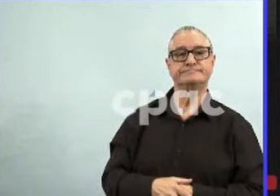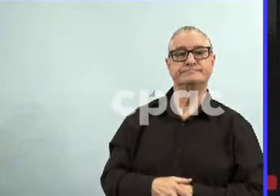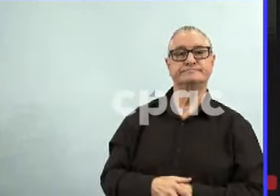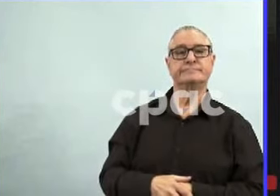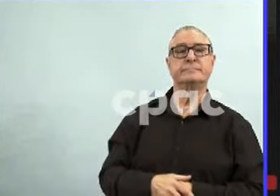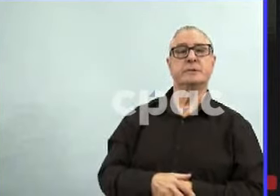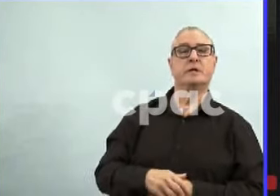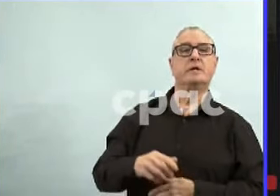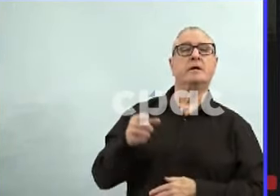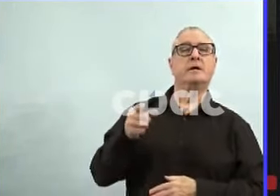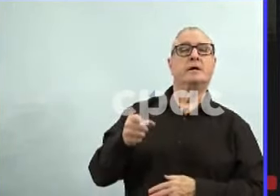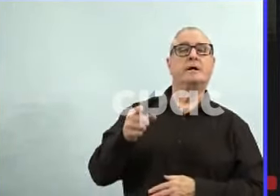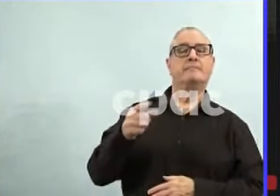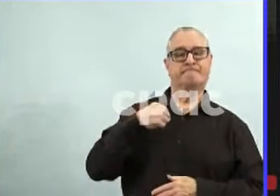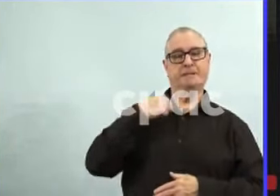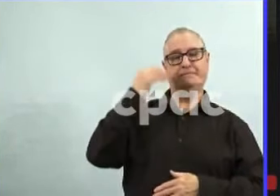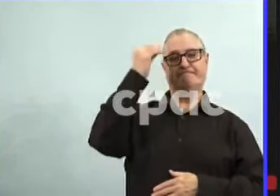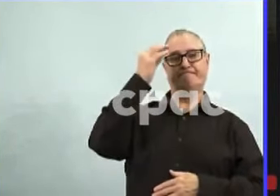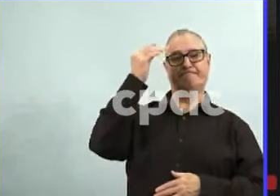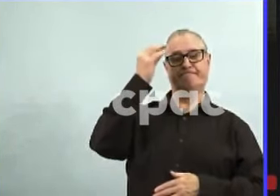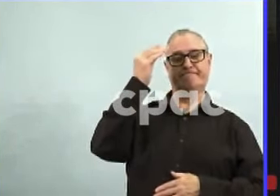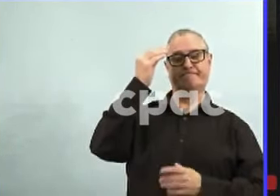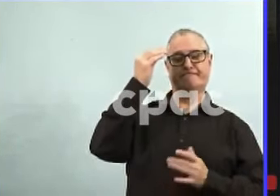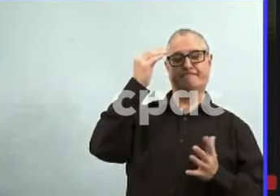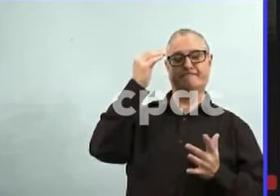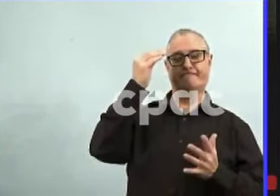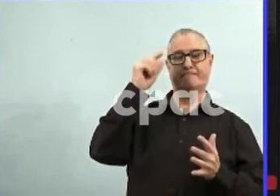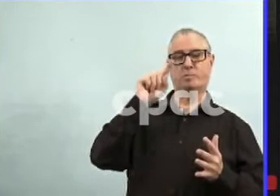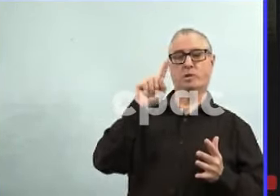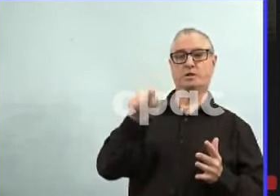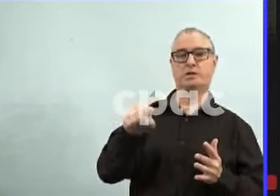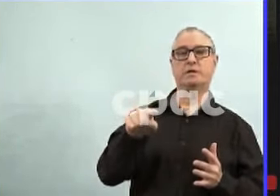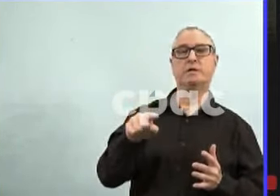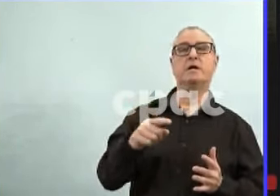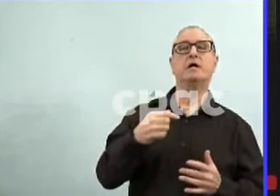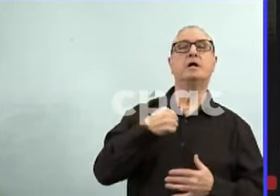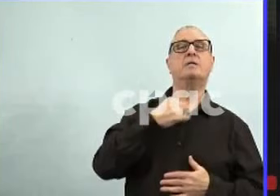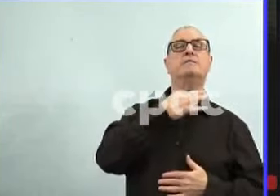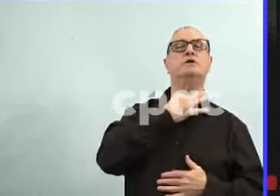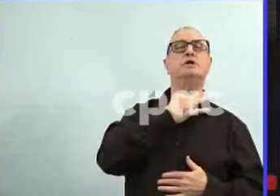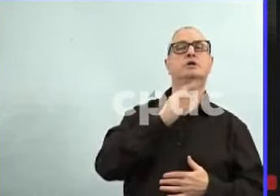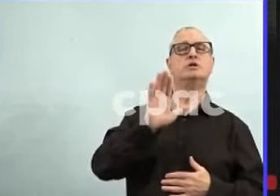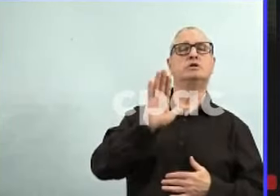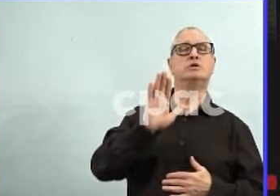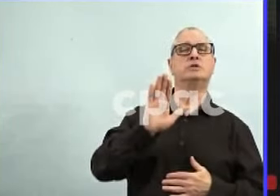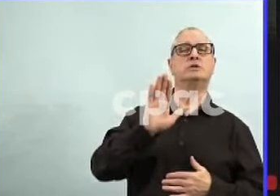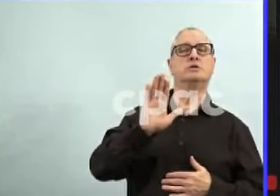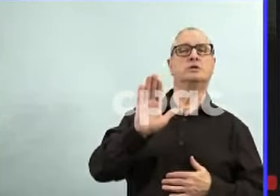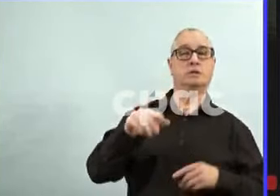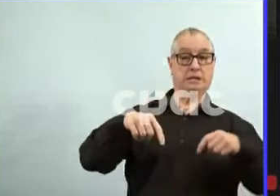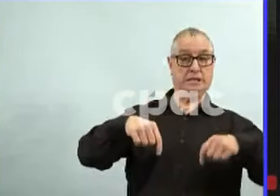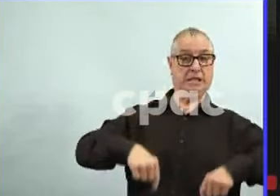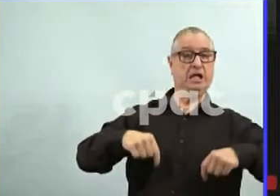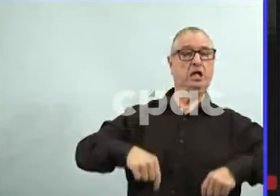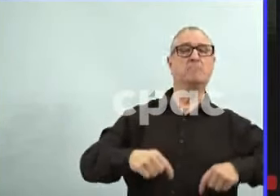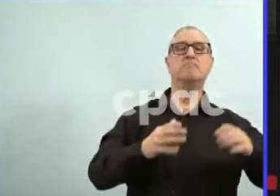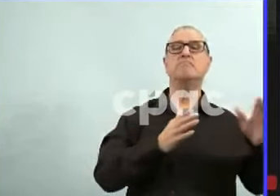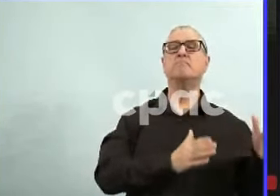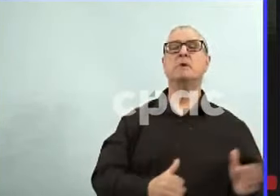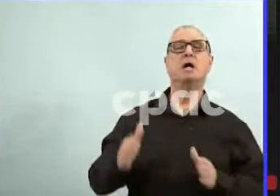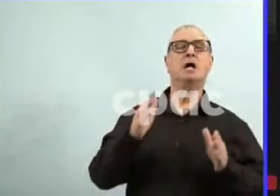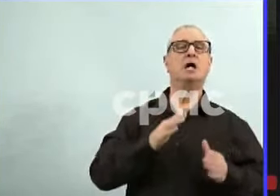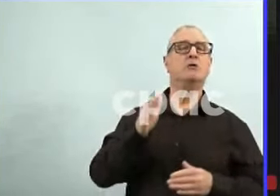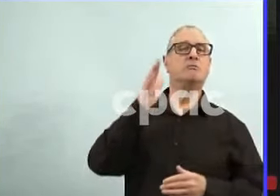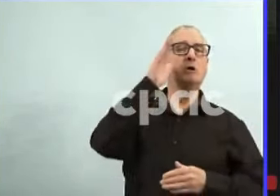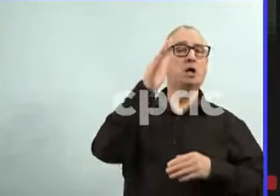is the province considering any kind of a plan to maybe increase capacity in the health care